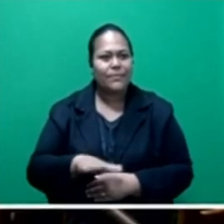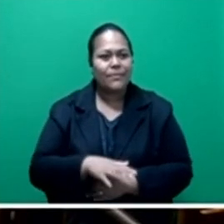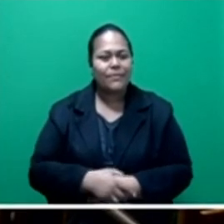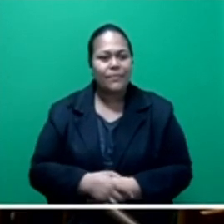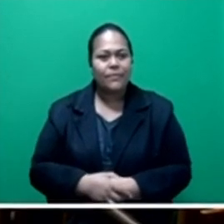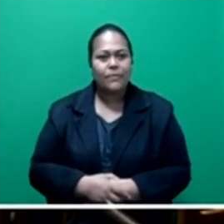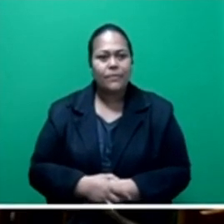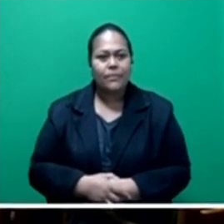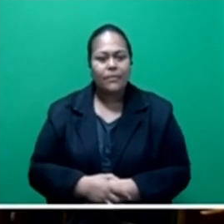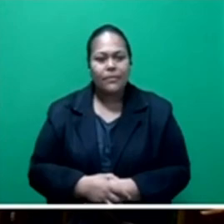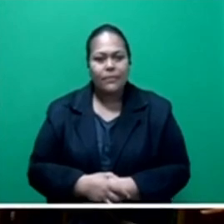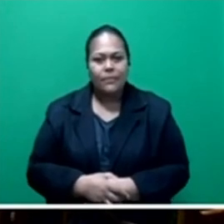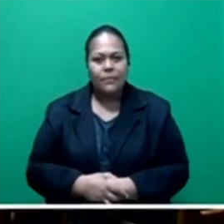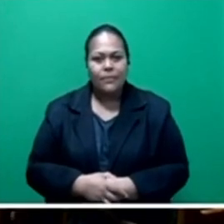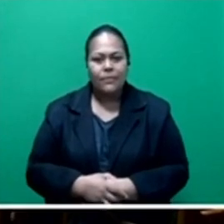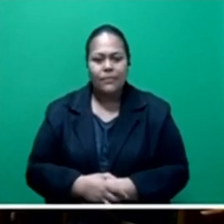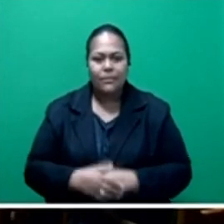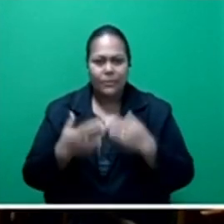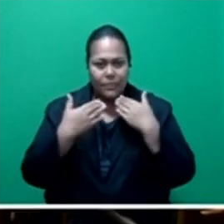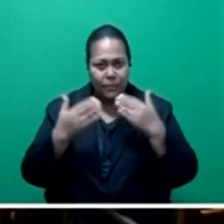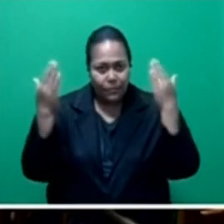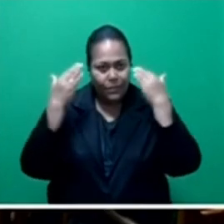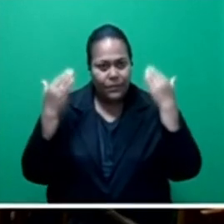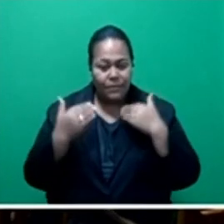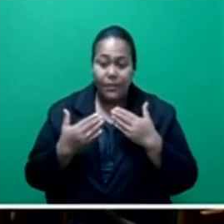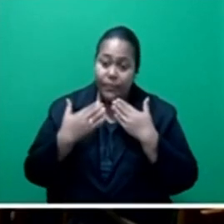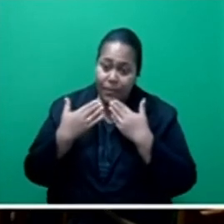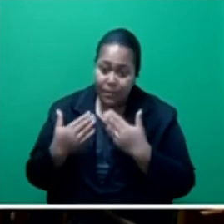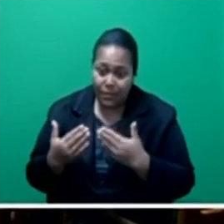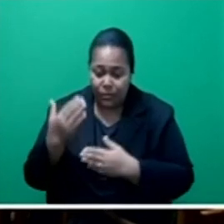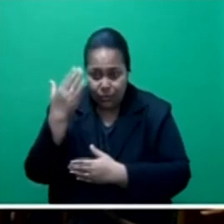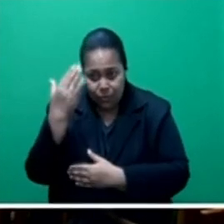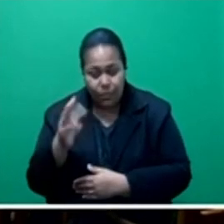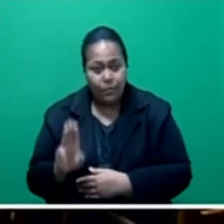I thank the honorable member for a contribution to the debate.